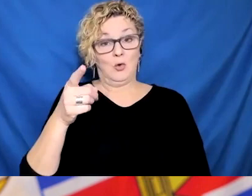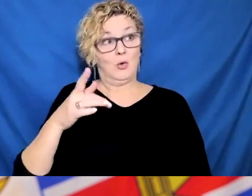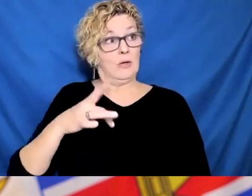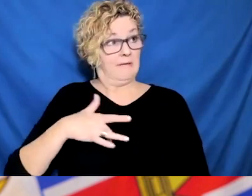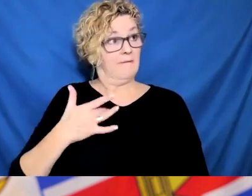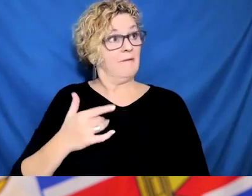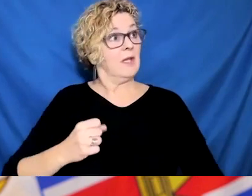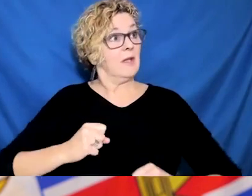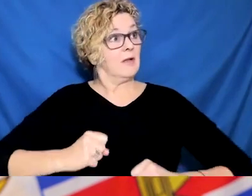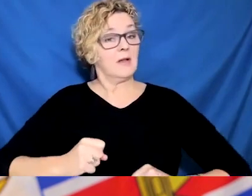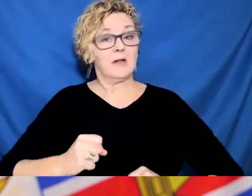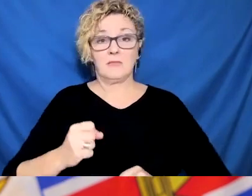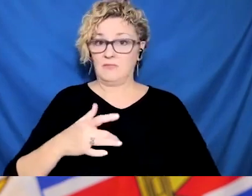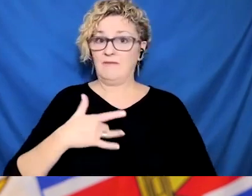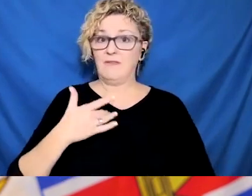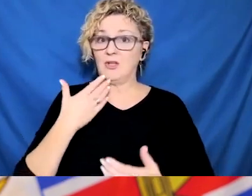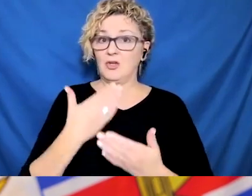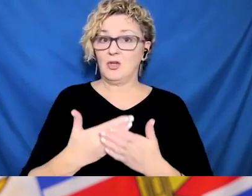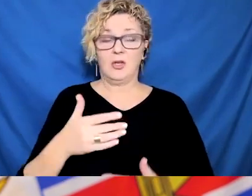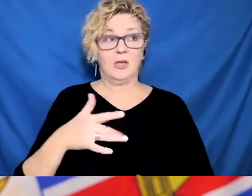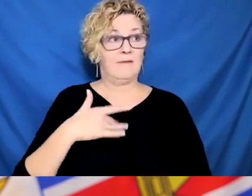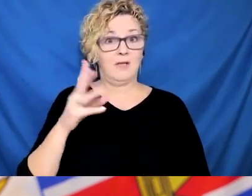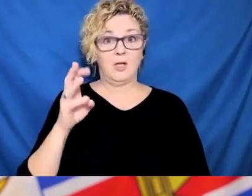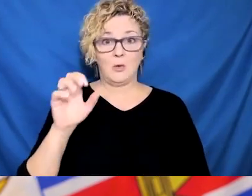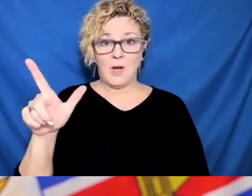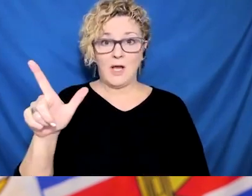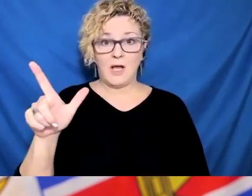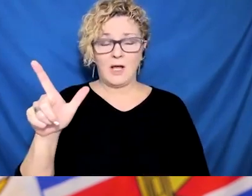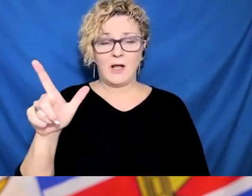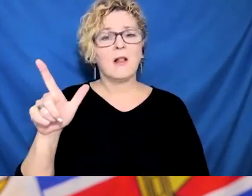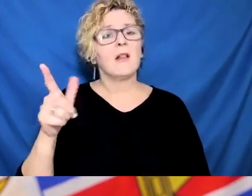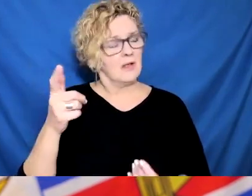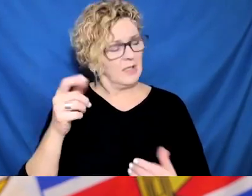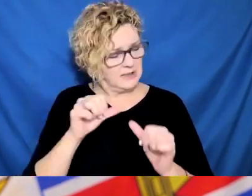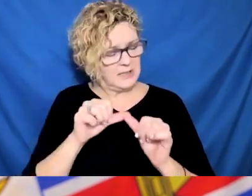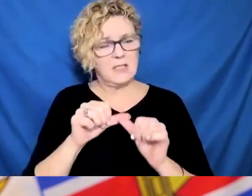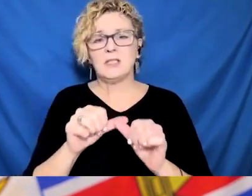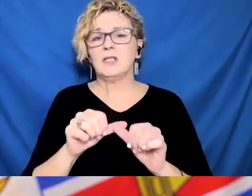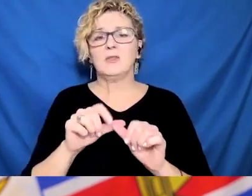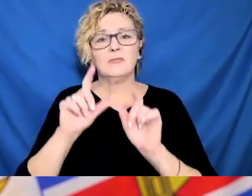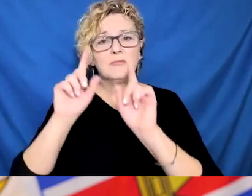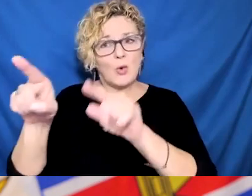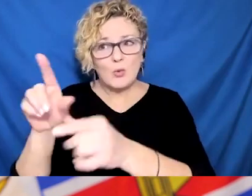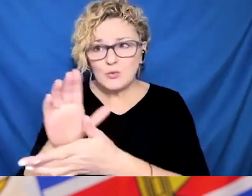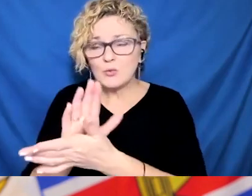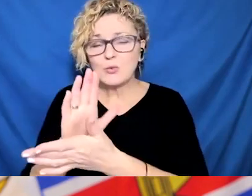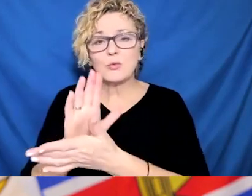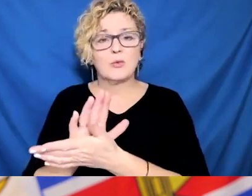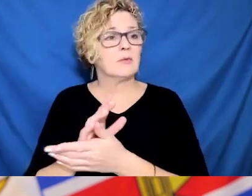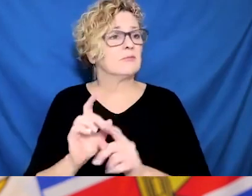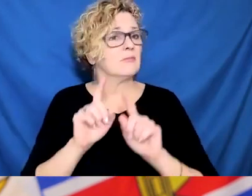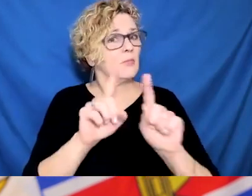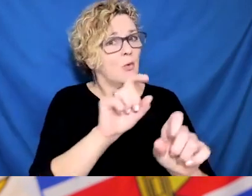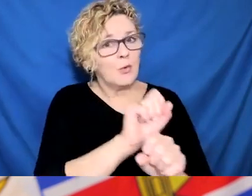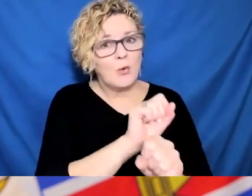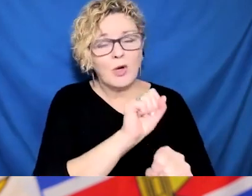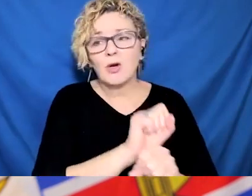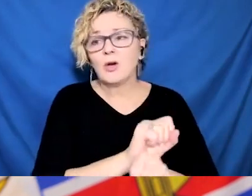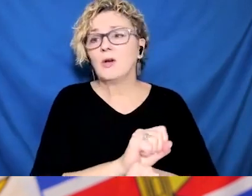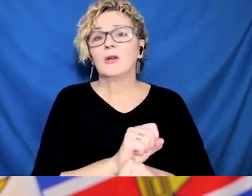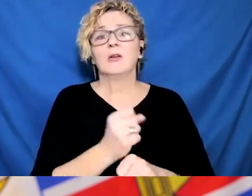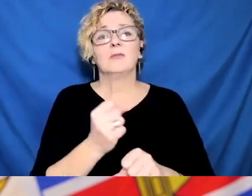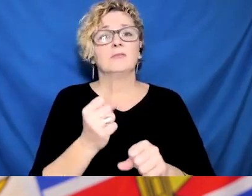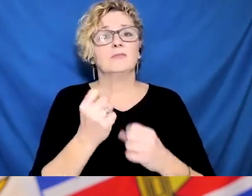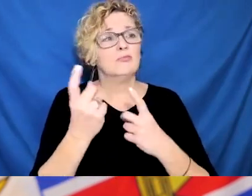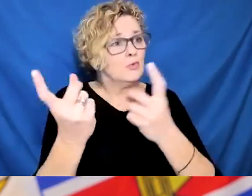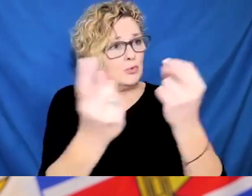starting point to answer that question is the newly updated BCCDC Symptom Checker. It outlines the symptoms